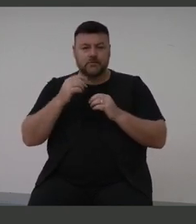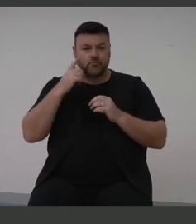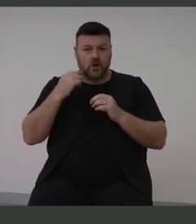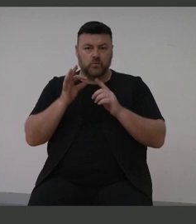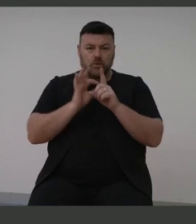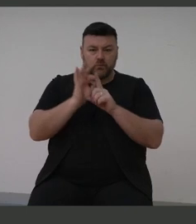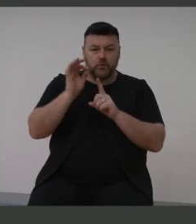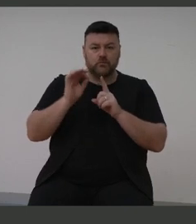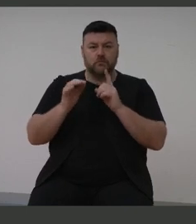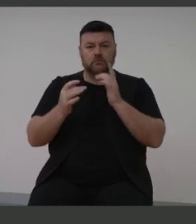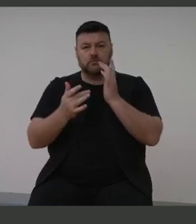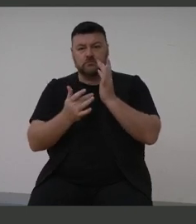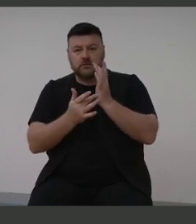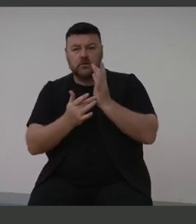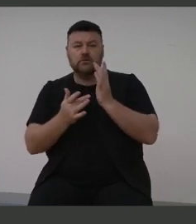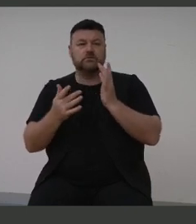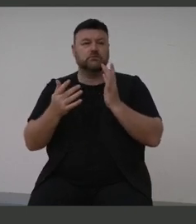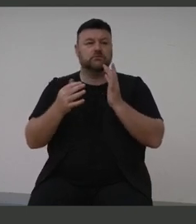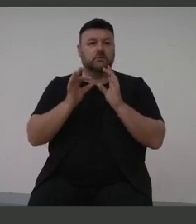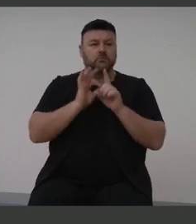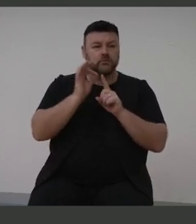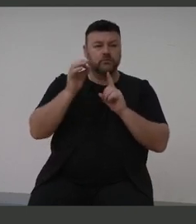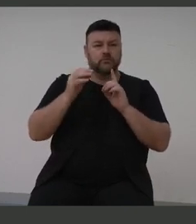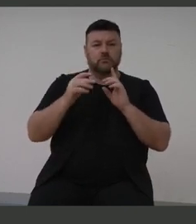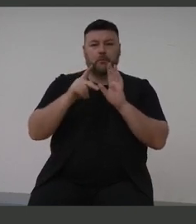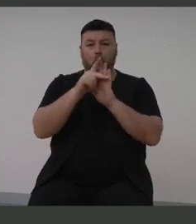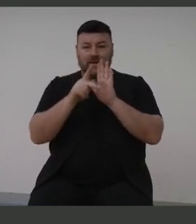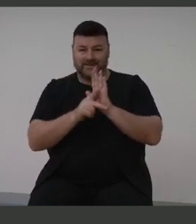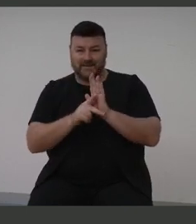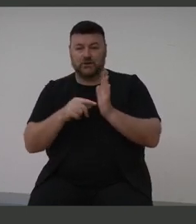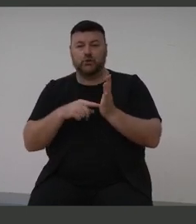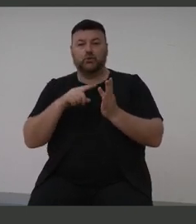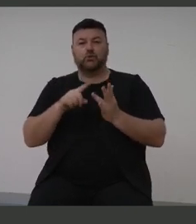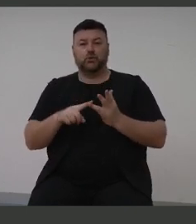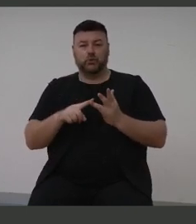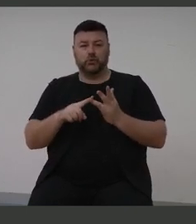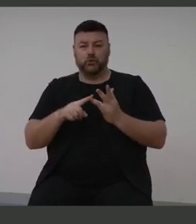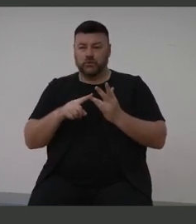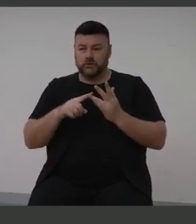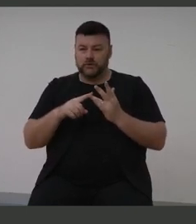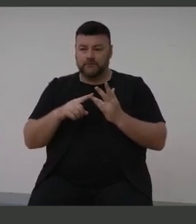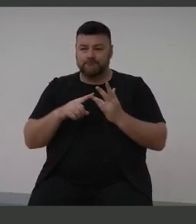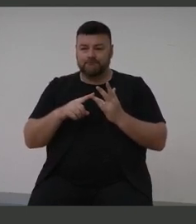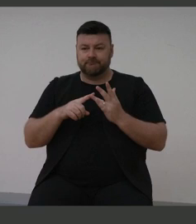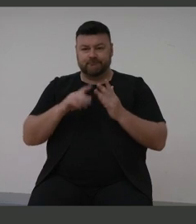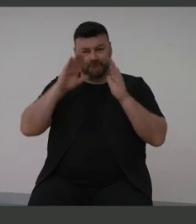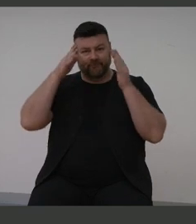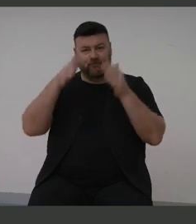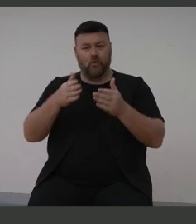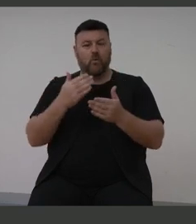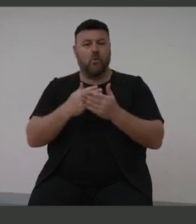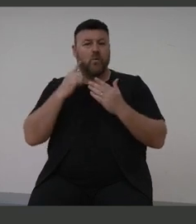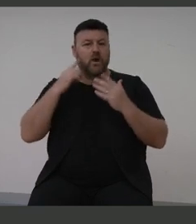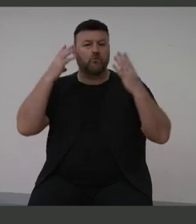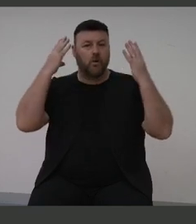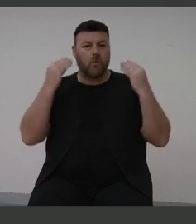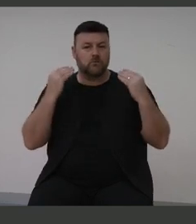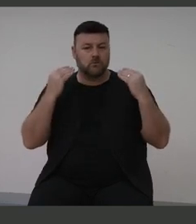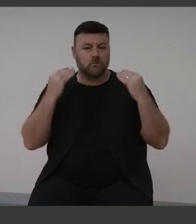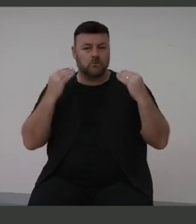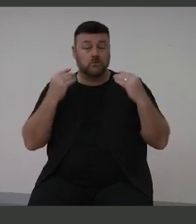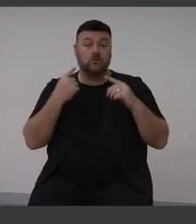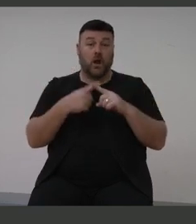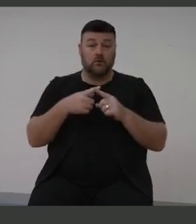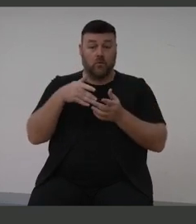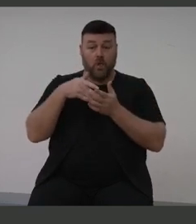effective, targeted policies to address hearing loss and to help those